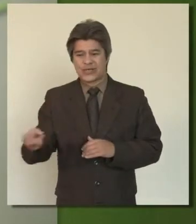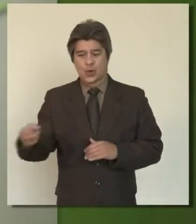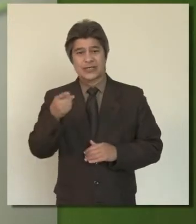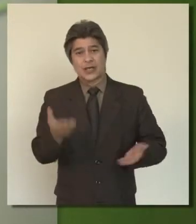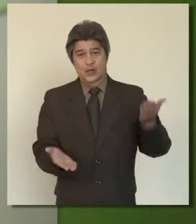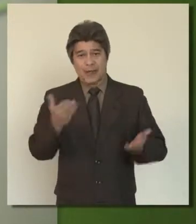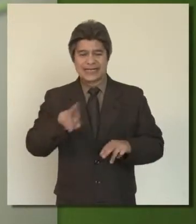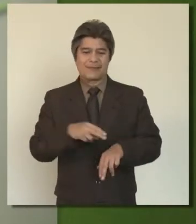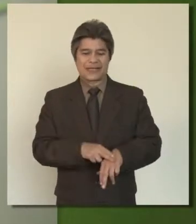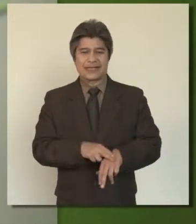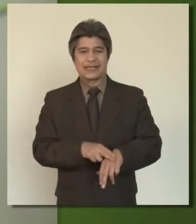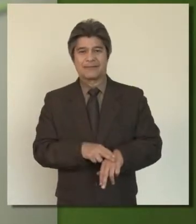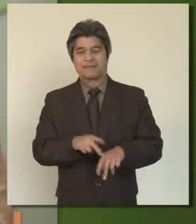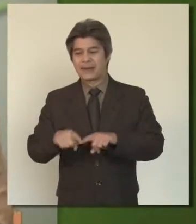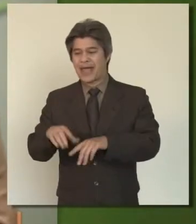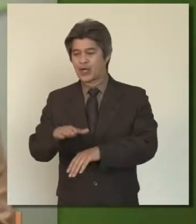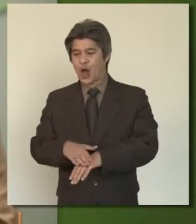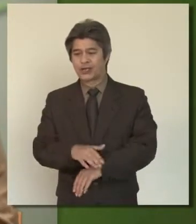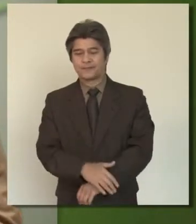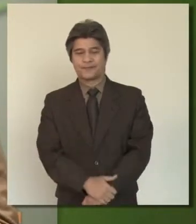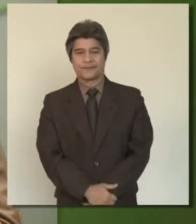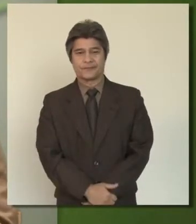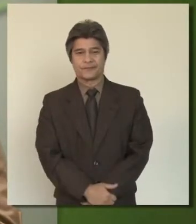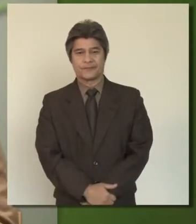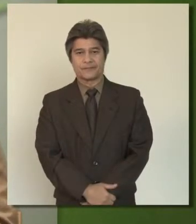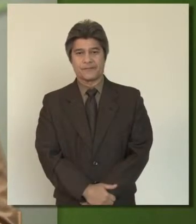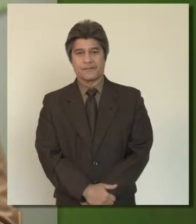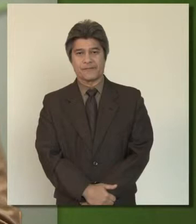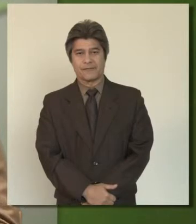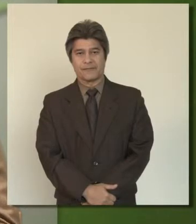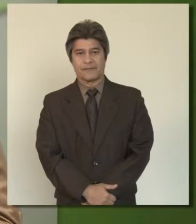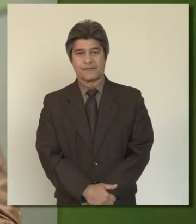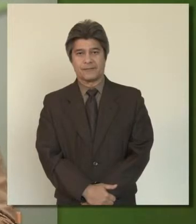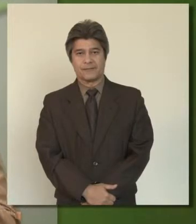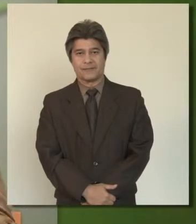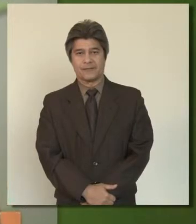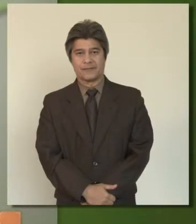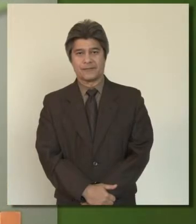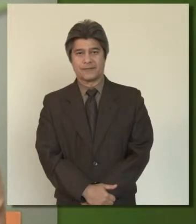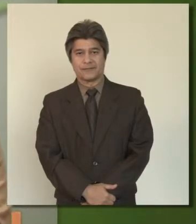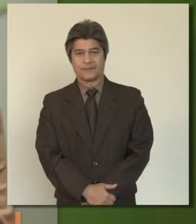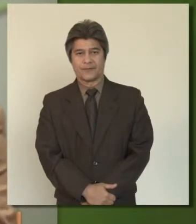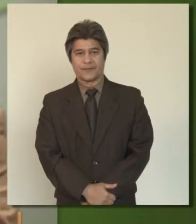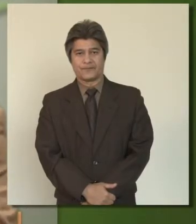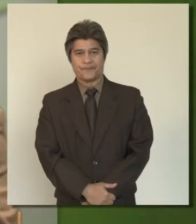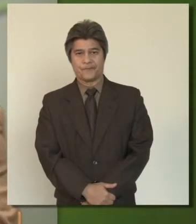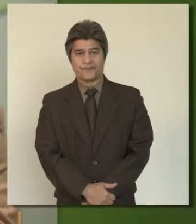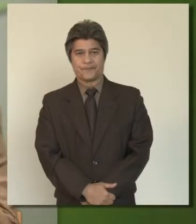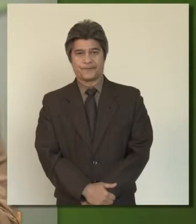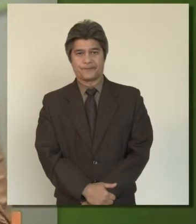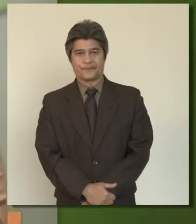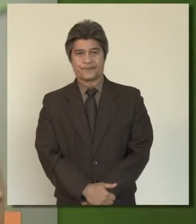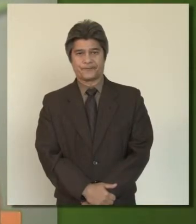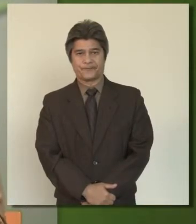resources that you might typically depend on. The best way people can start to plan is by